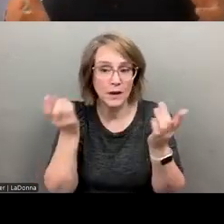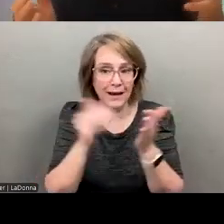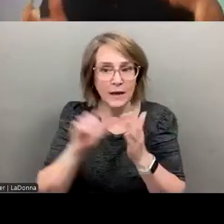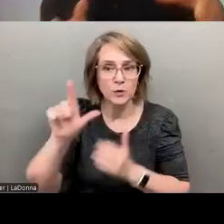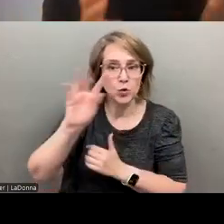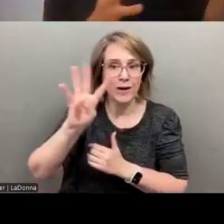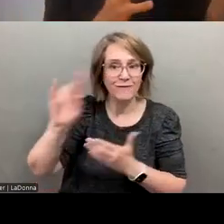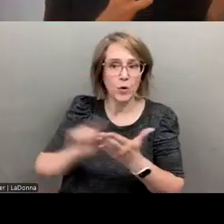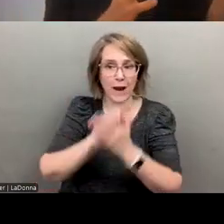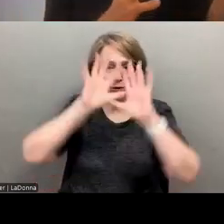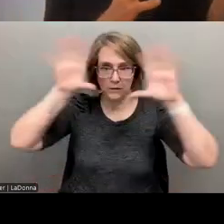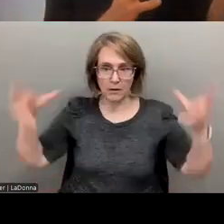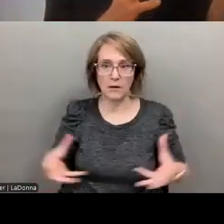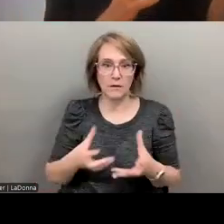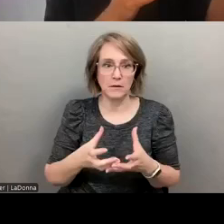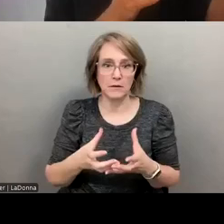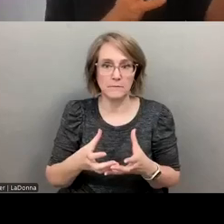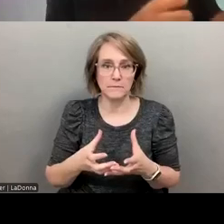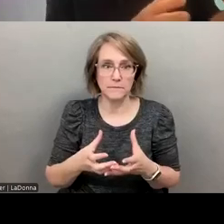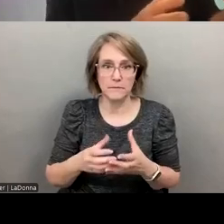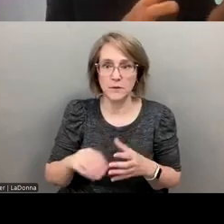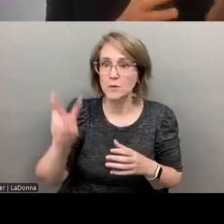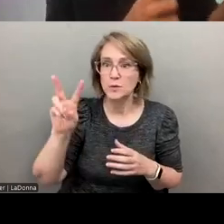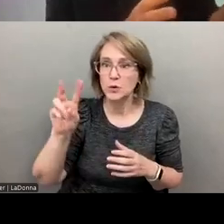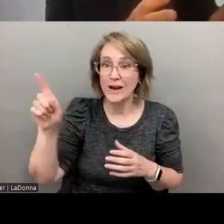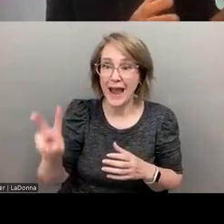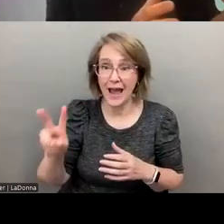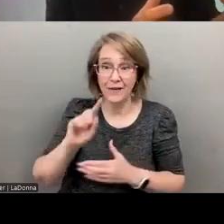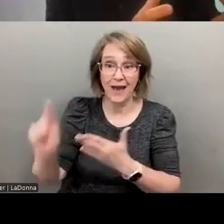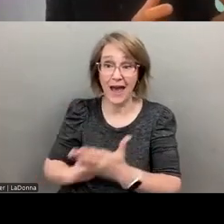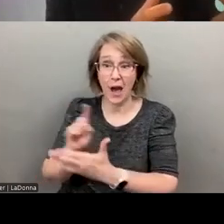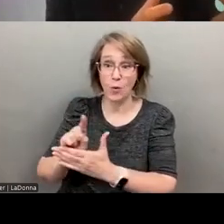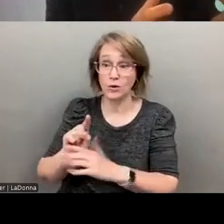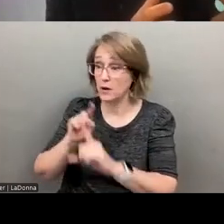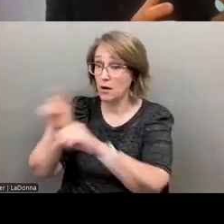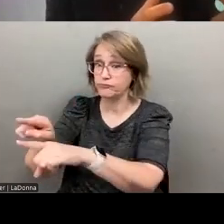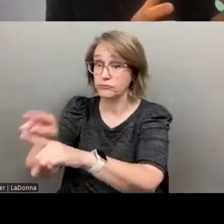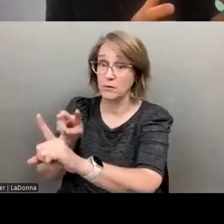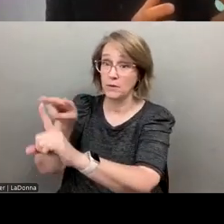period, actually, uh, uh, on scene engaged in an incident.